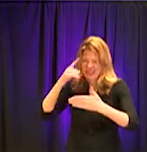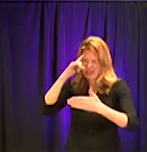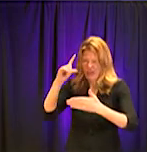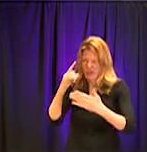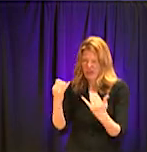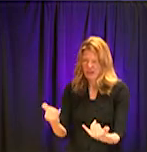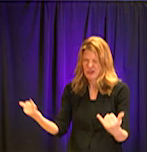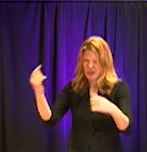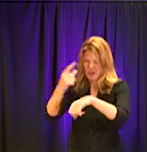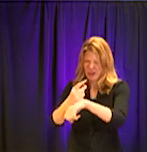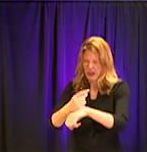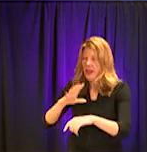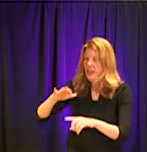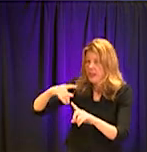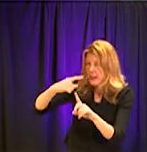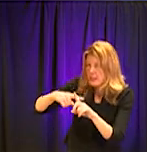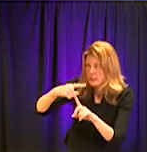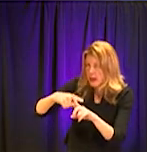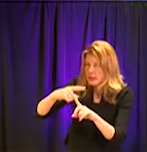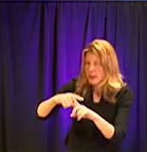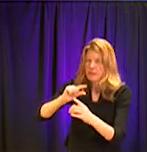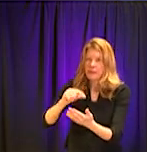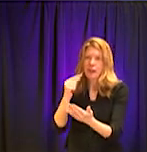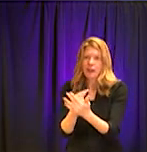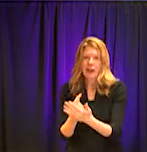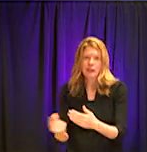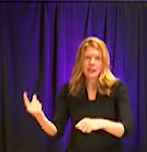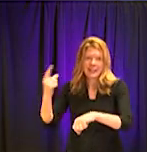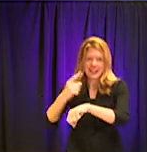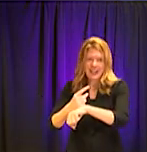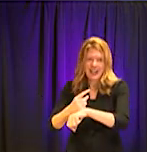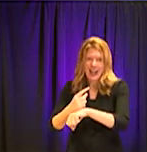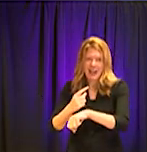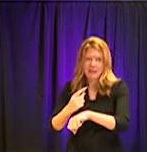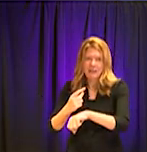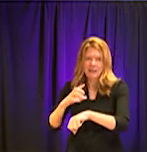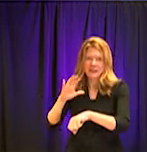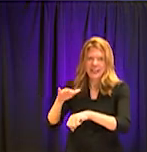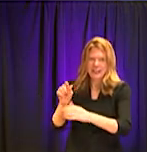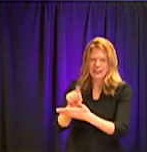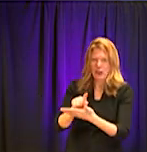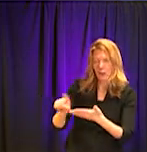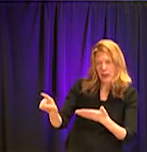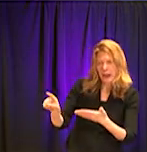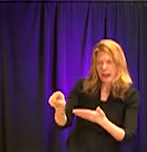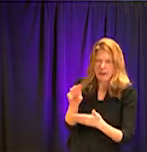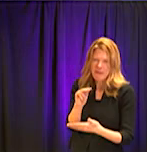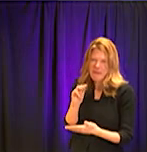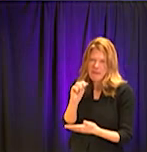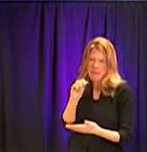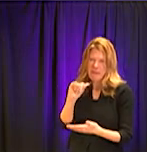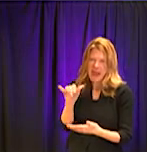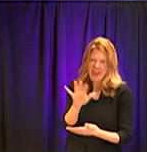outlook. Okay. That's a positive. Graduation day is what? What's the date? It's the week of, um, May